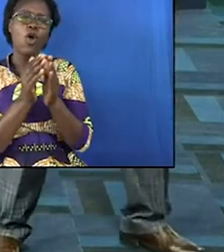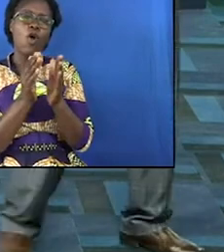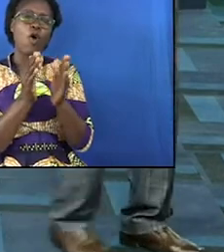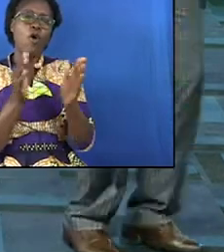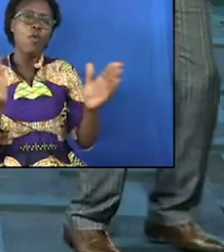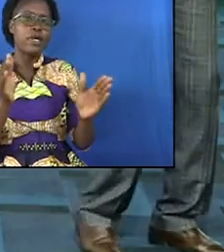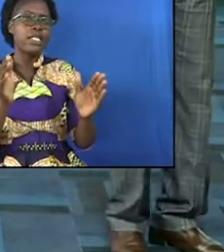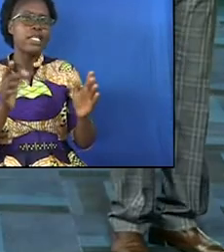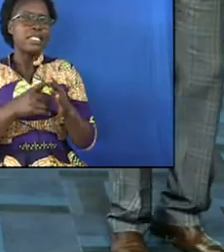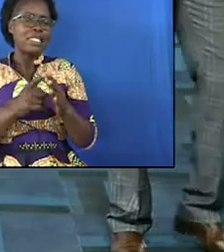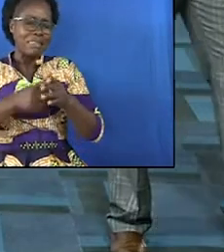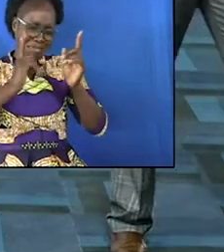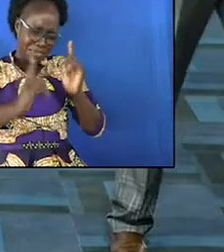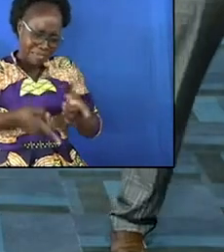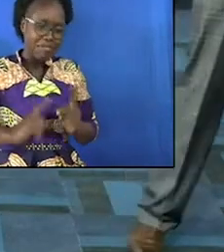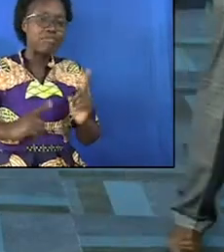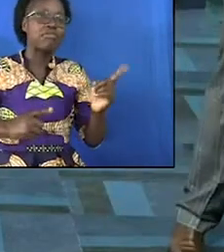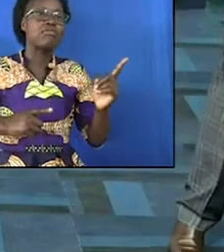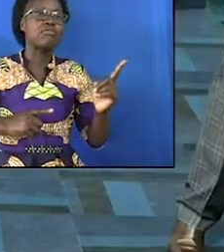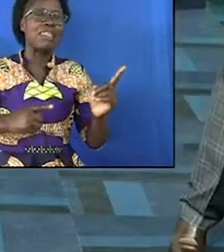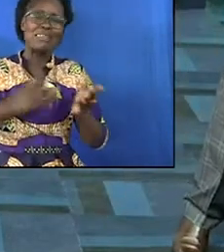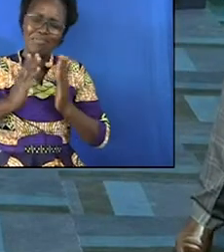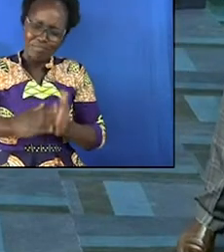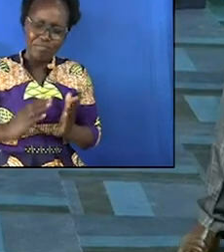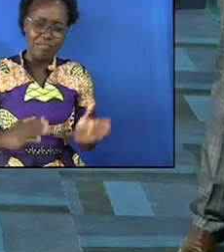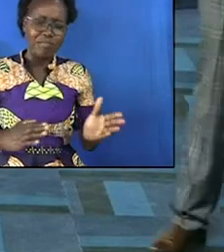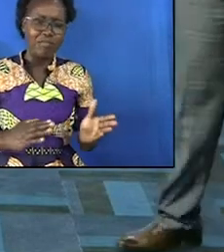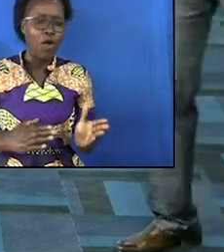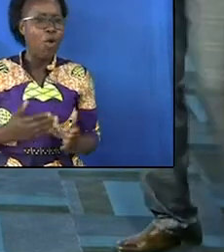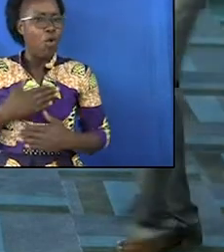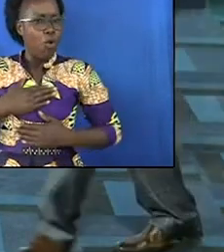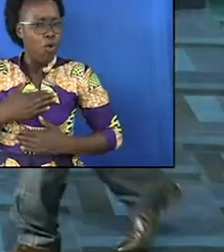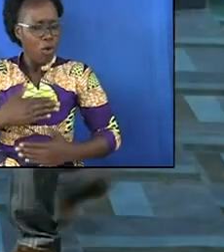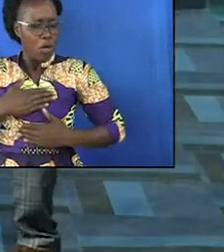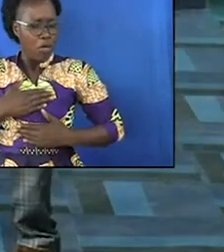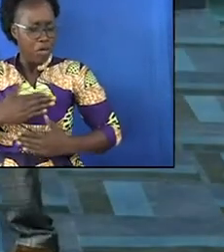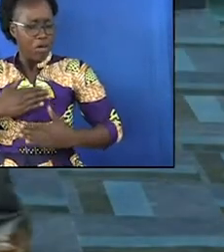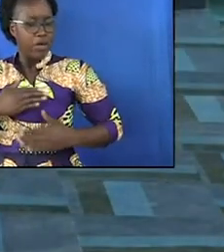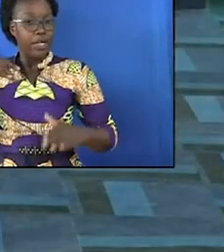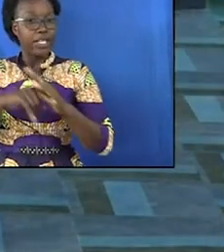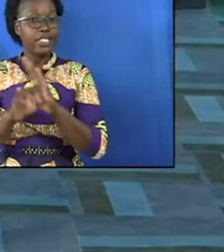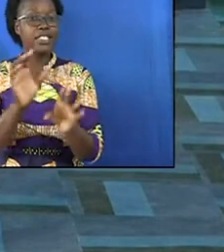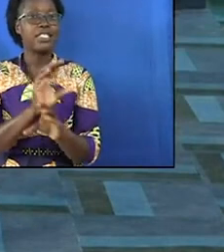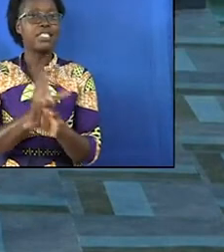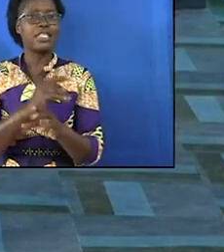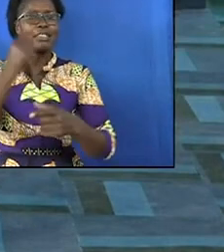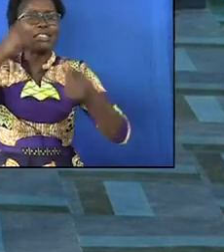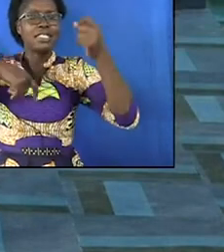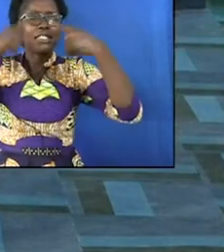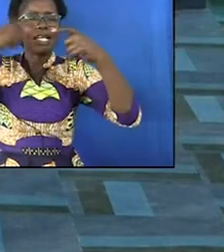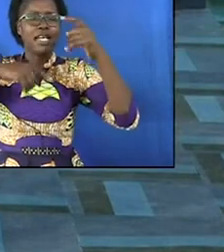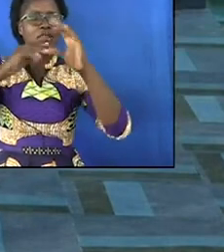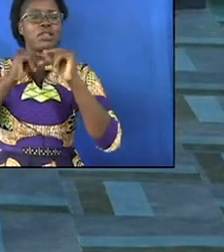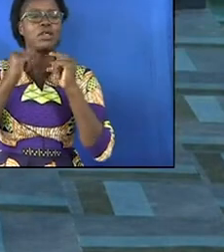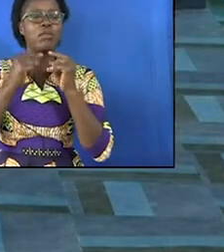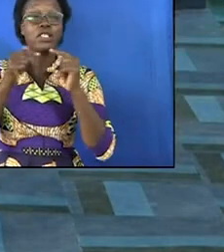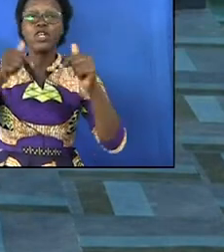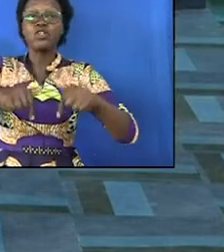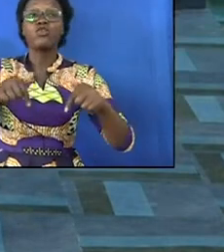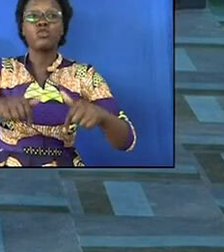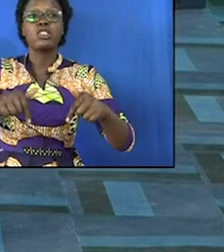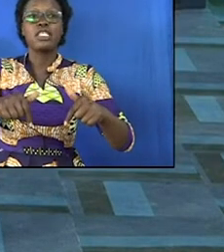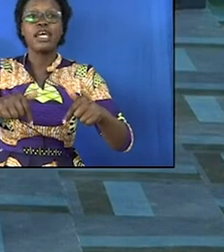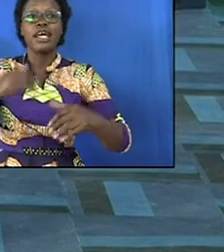so he started running running at high speed he goes to the church crying to the pastor today